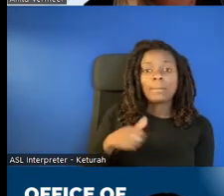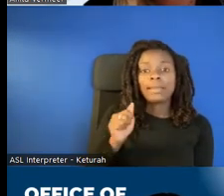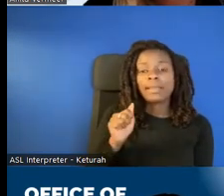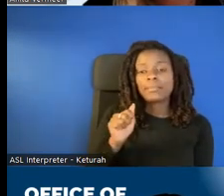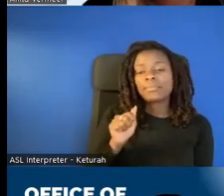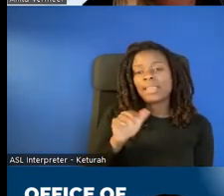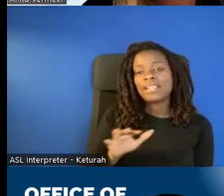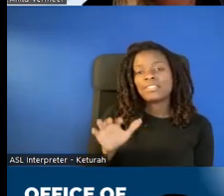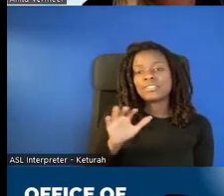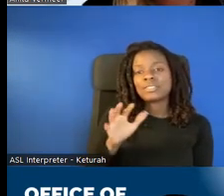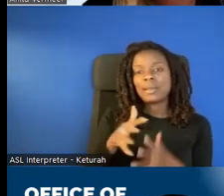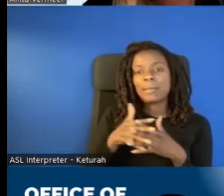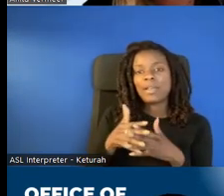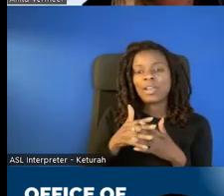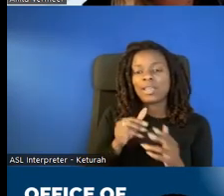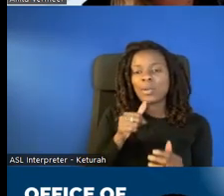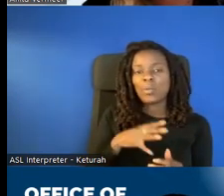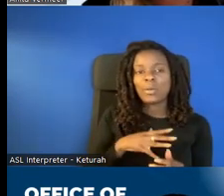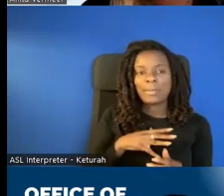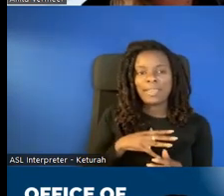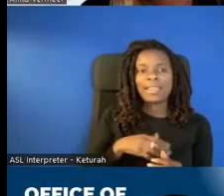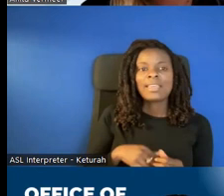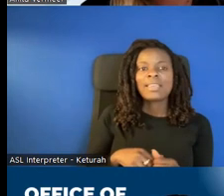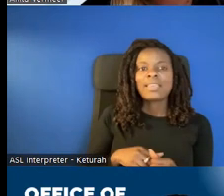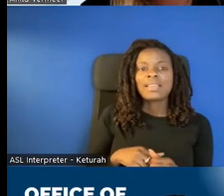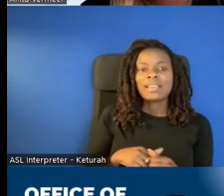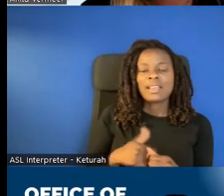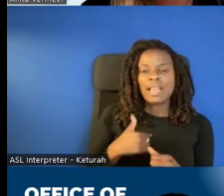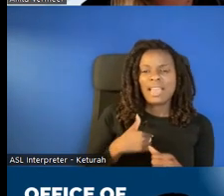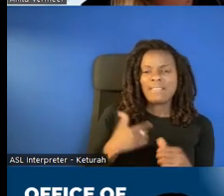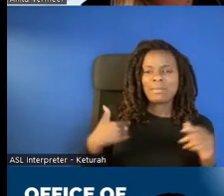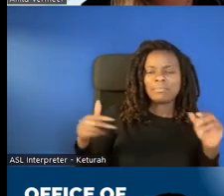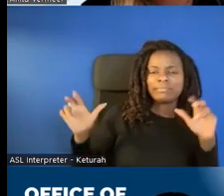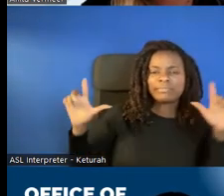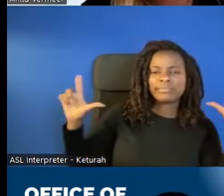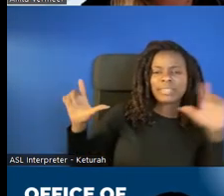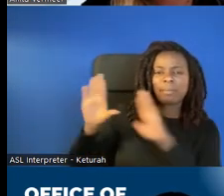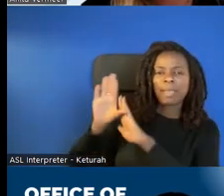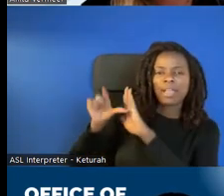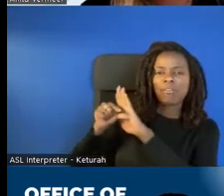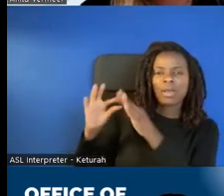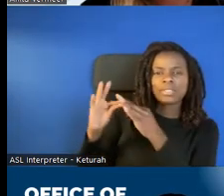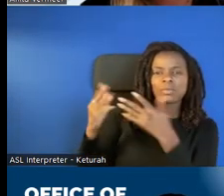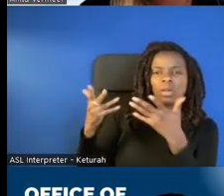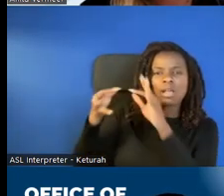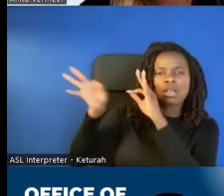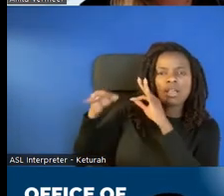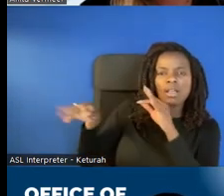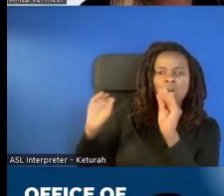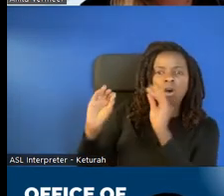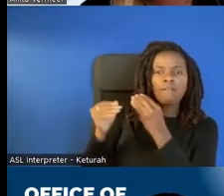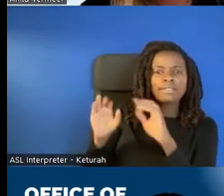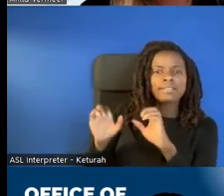black hair. I'm in front of a backdrop that says Office of Educational Technology. I